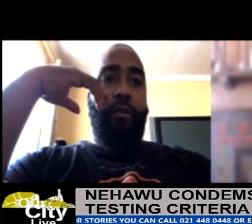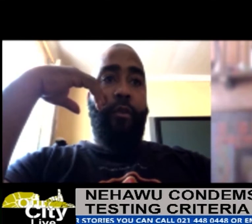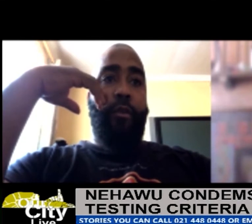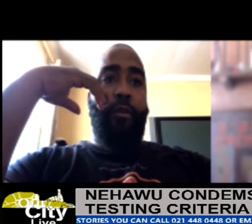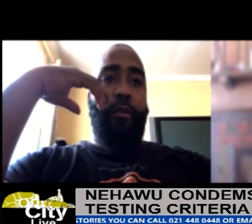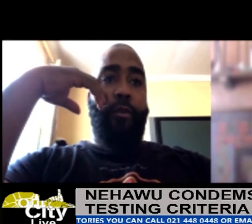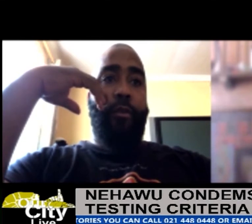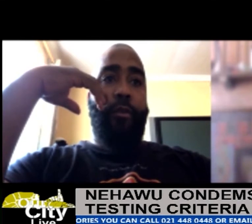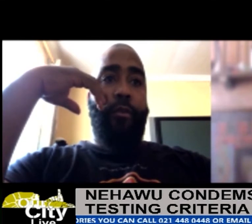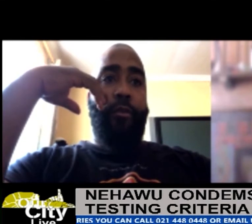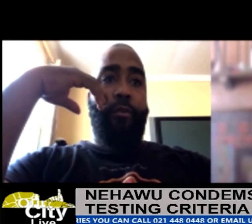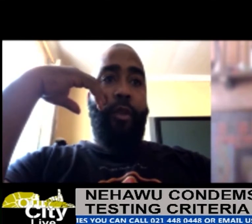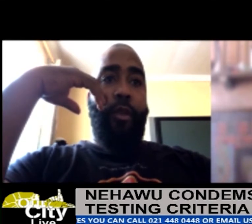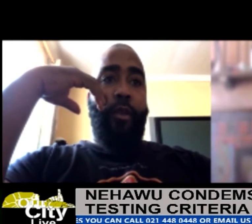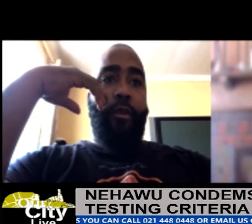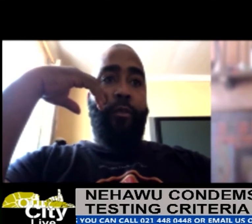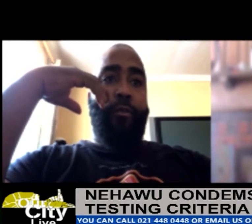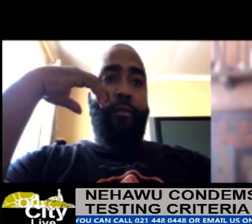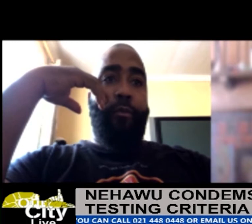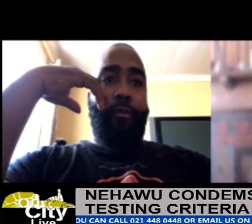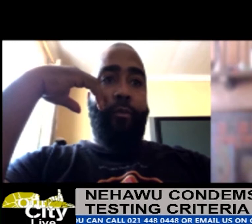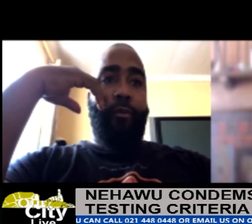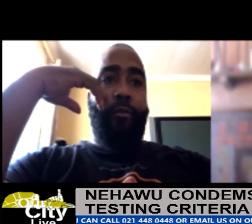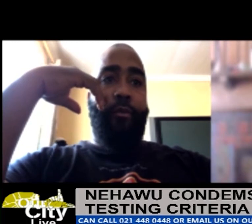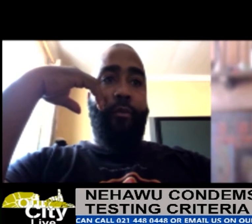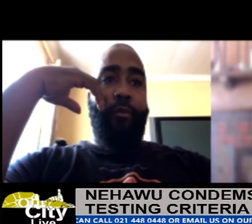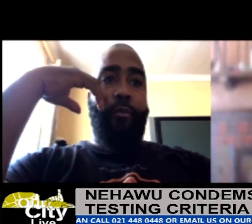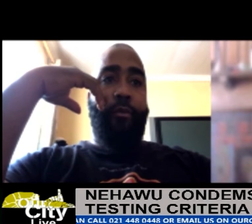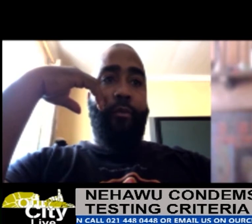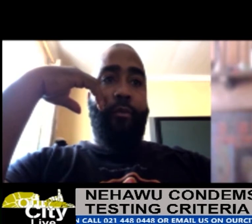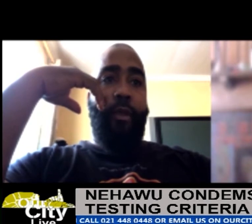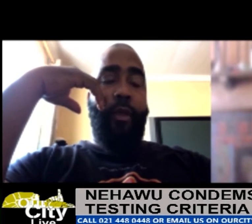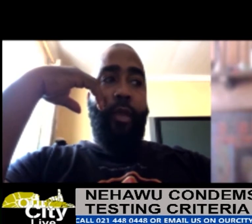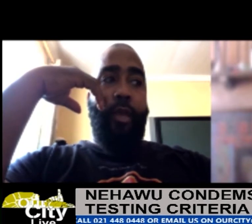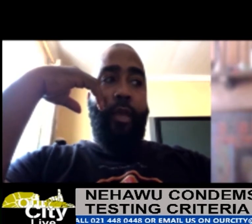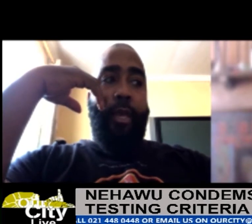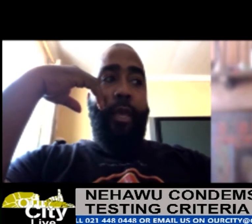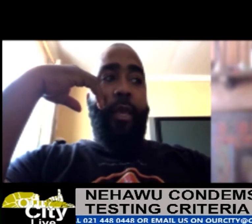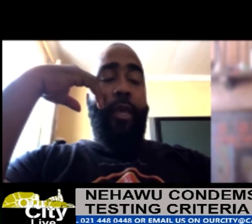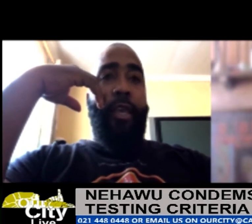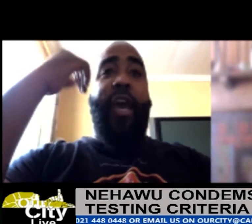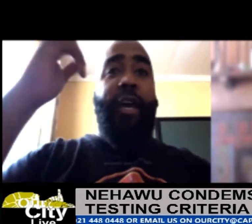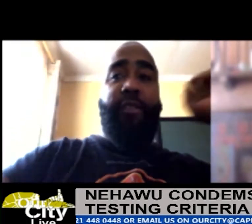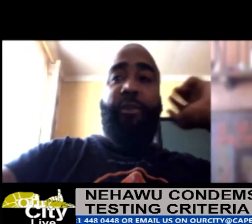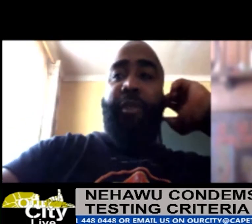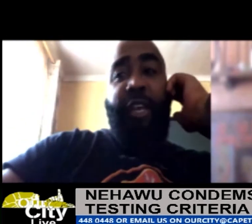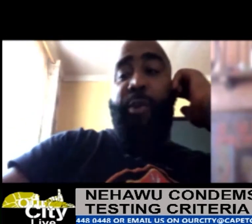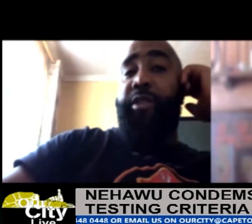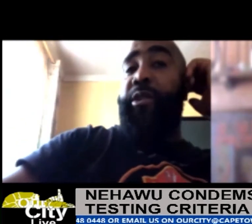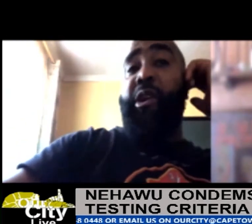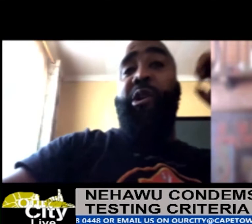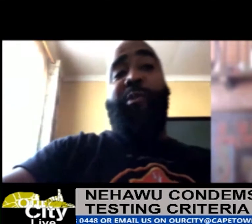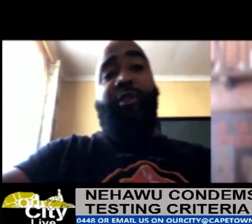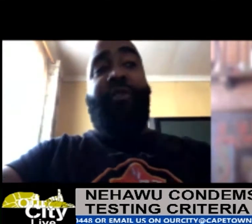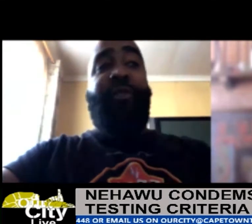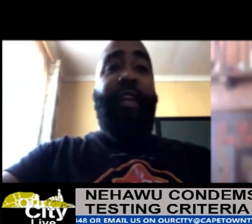on hospital services and health services as a result of the alcohol ban? Yeah, as we say we're